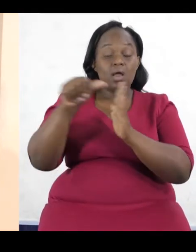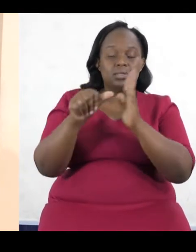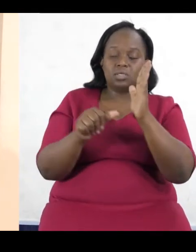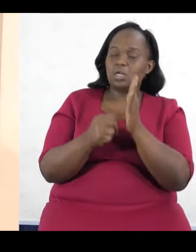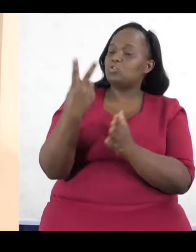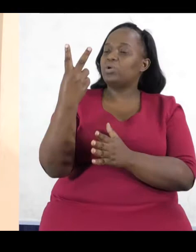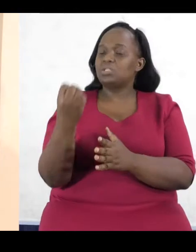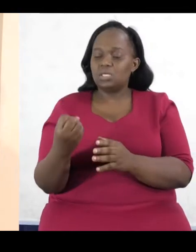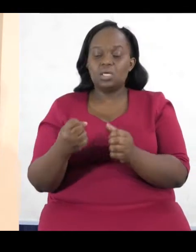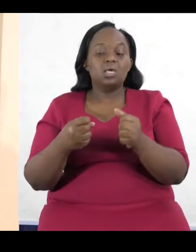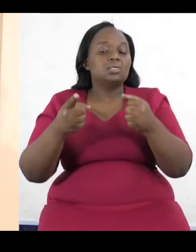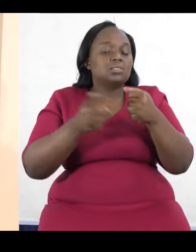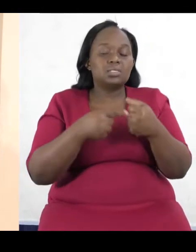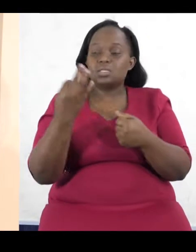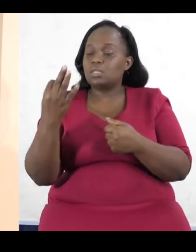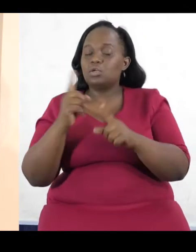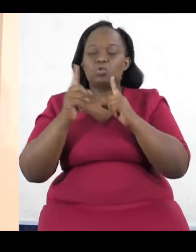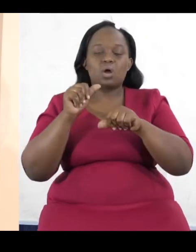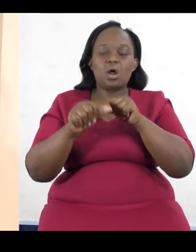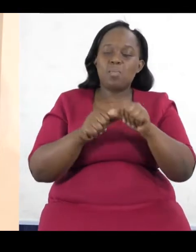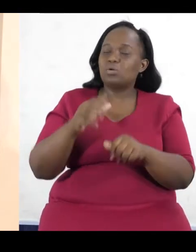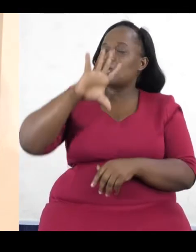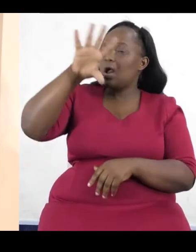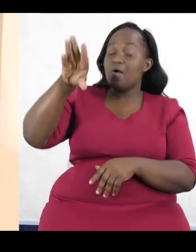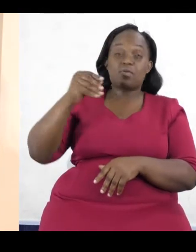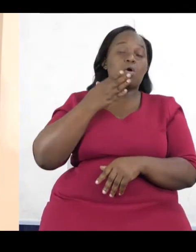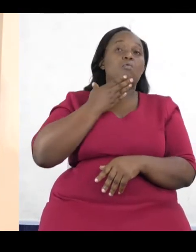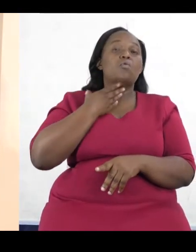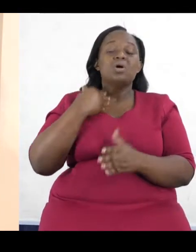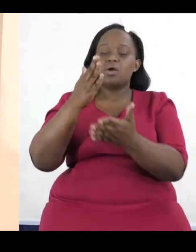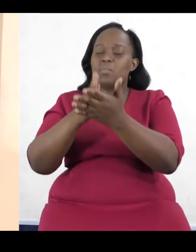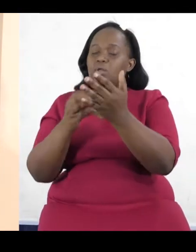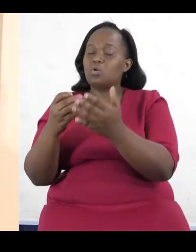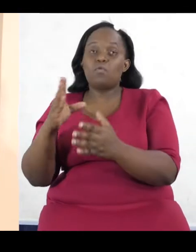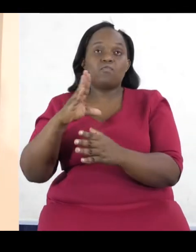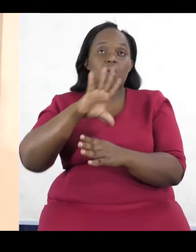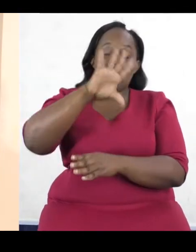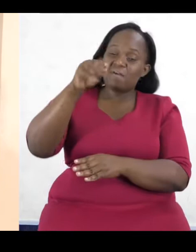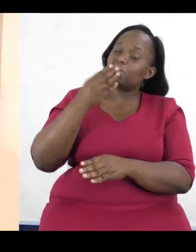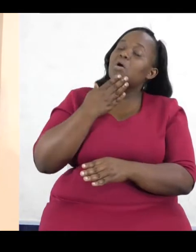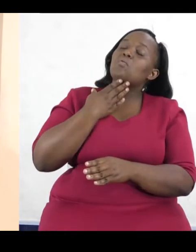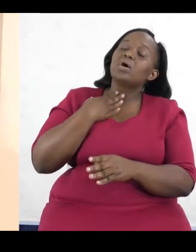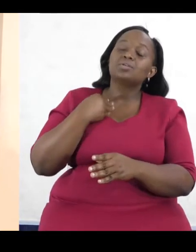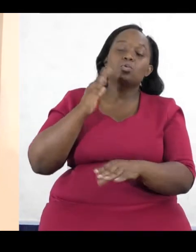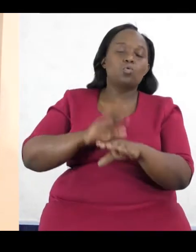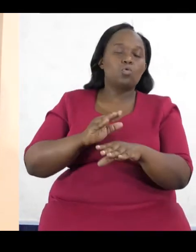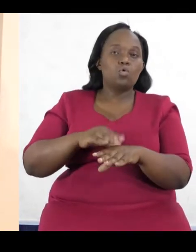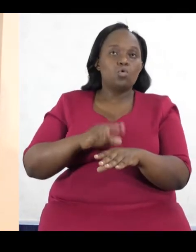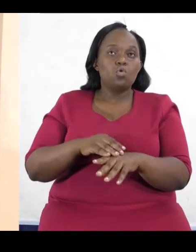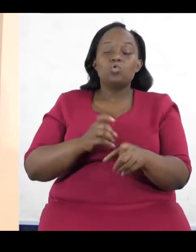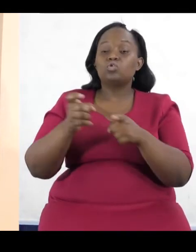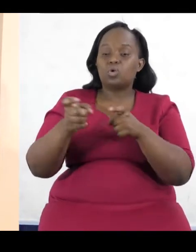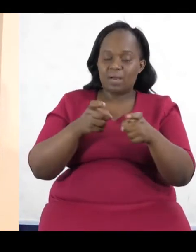2063, that talks about the Africa we want. And part of the Africa we want is good governance.